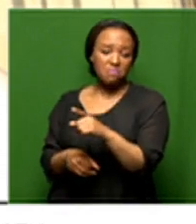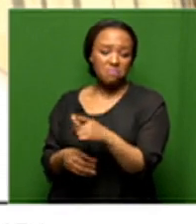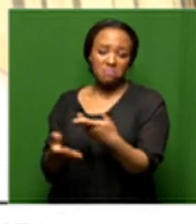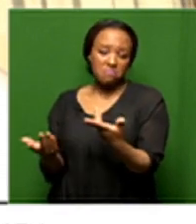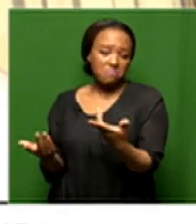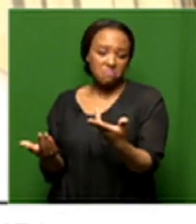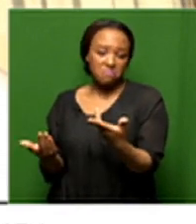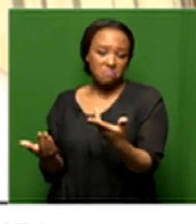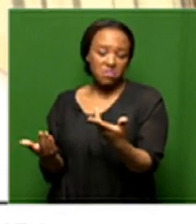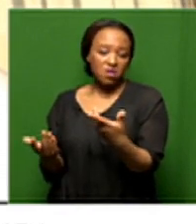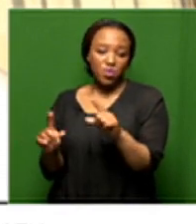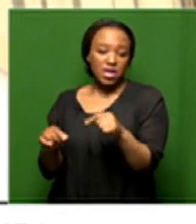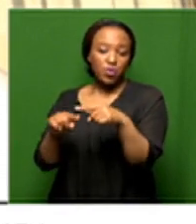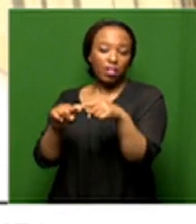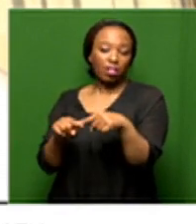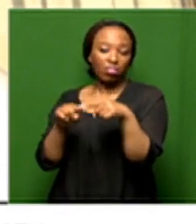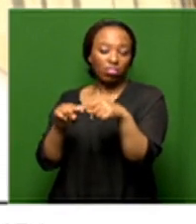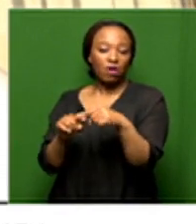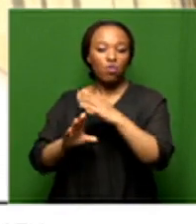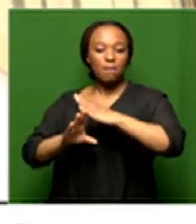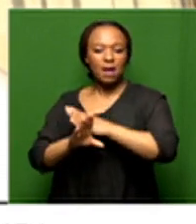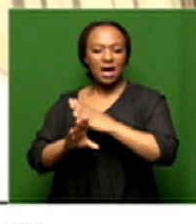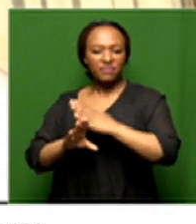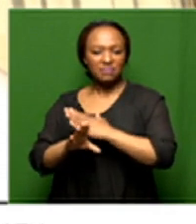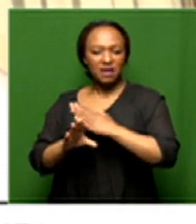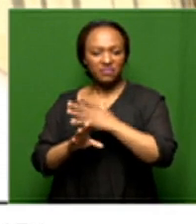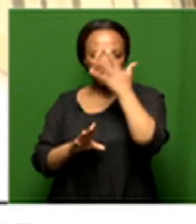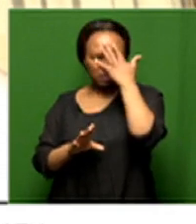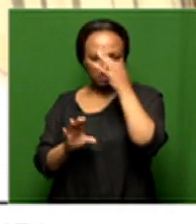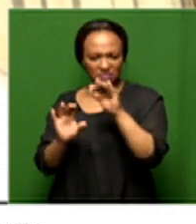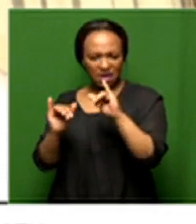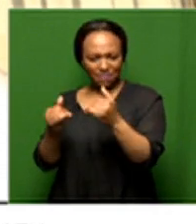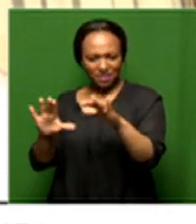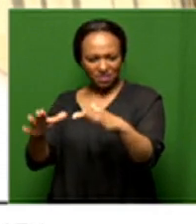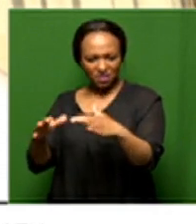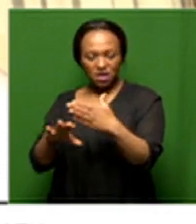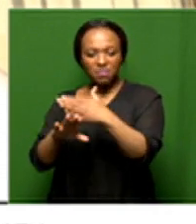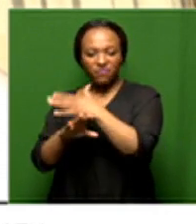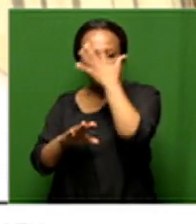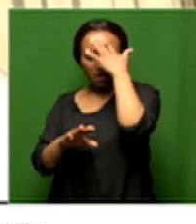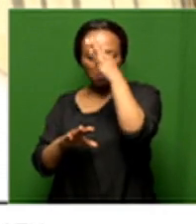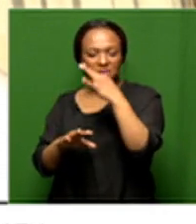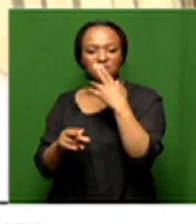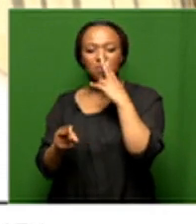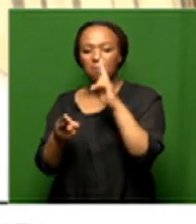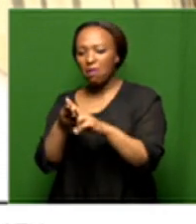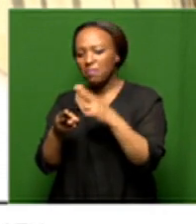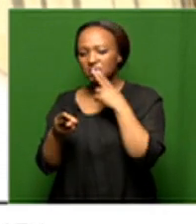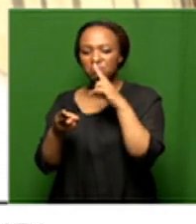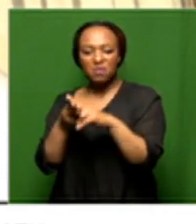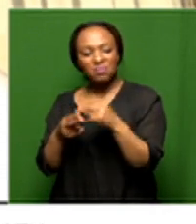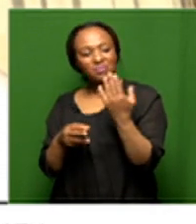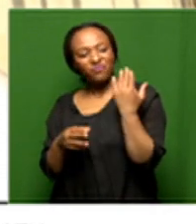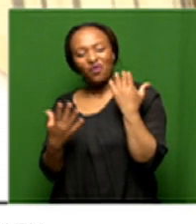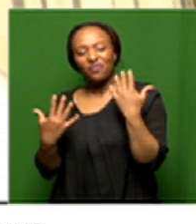can't necessarily be depending too much on the private sector and and government have constantly been promising this over and